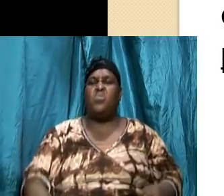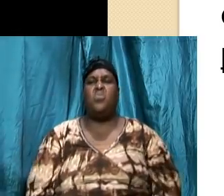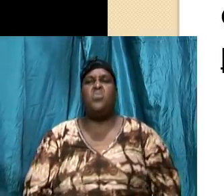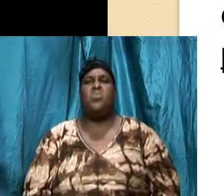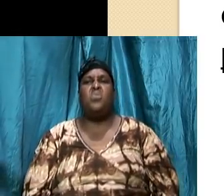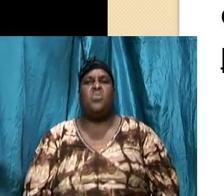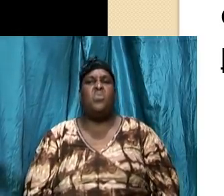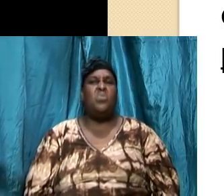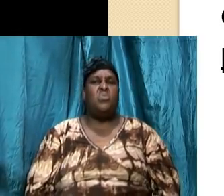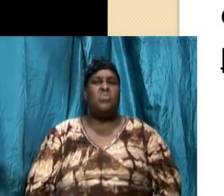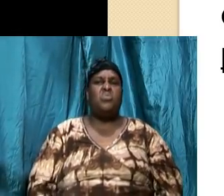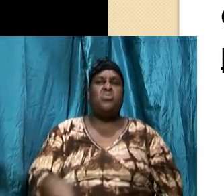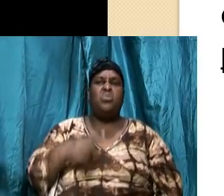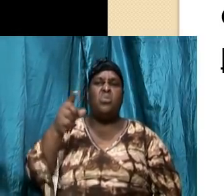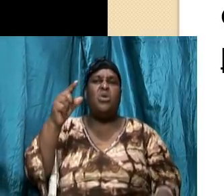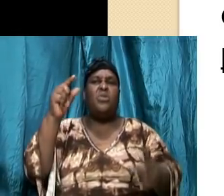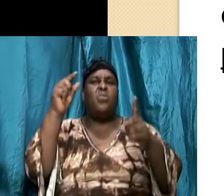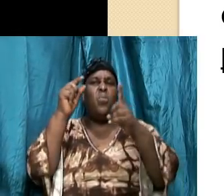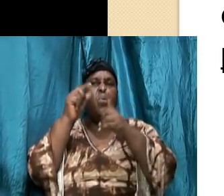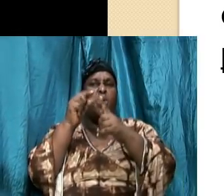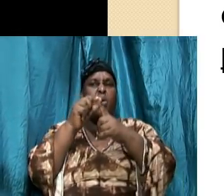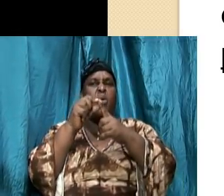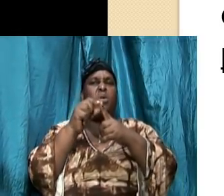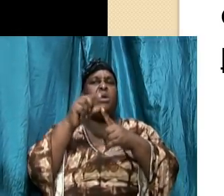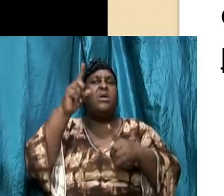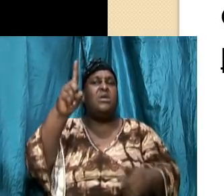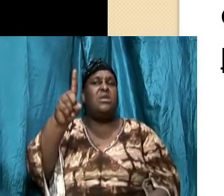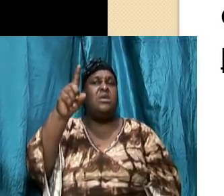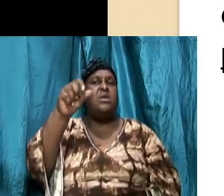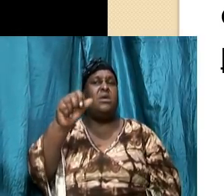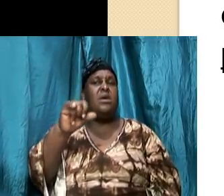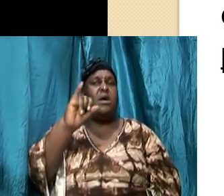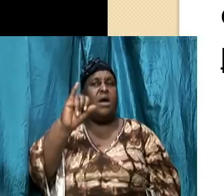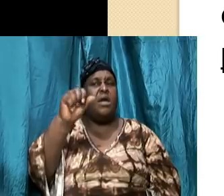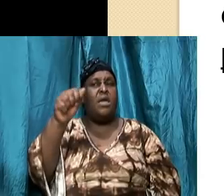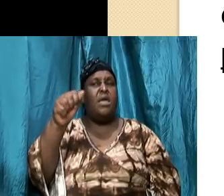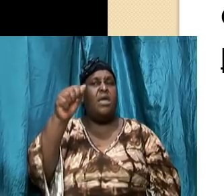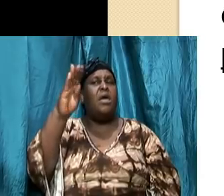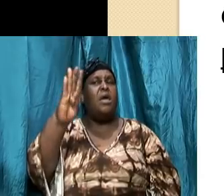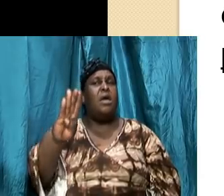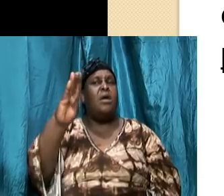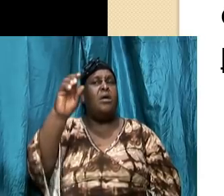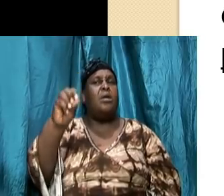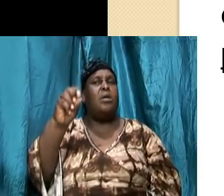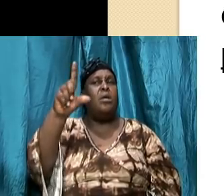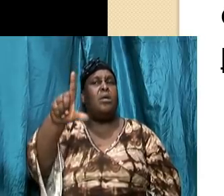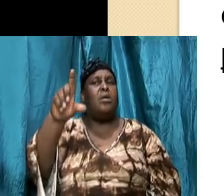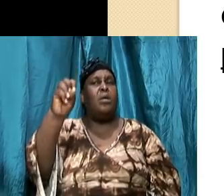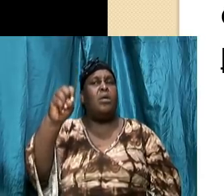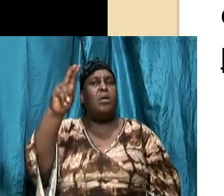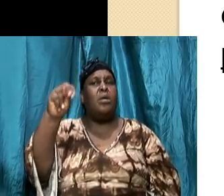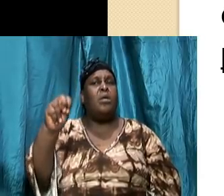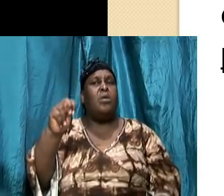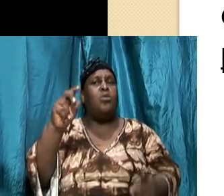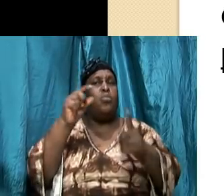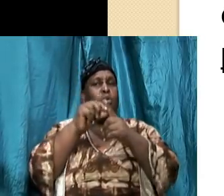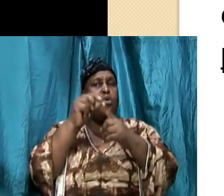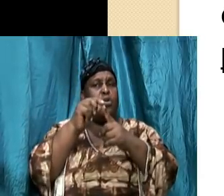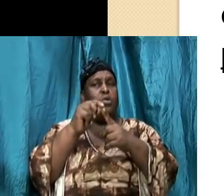brethren the word diabolos which is the word from which we get devil